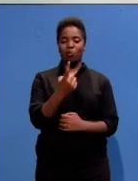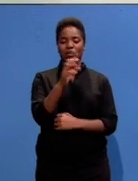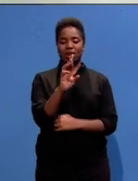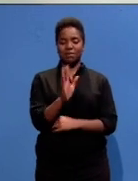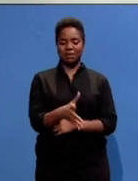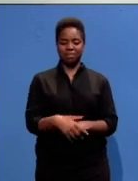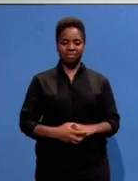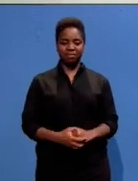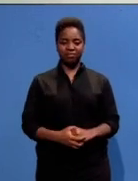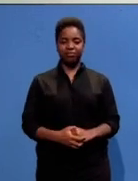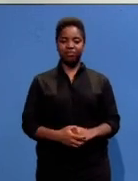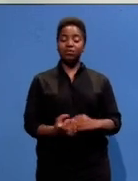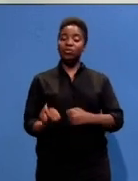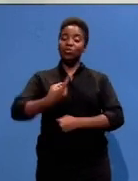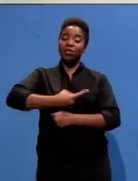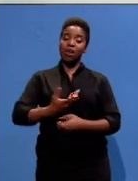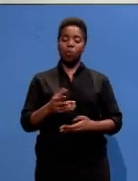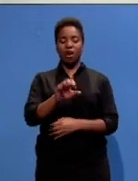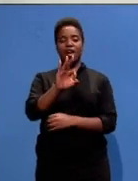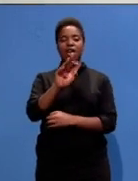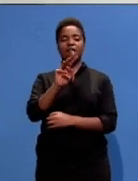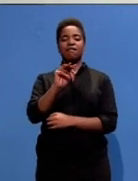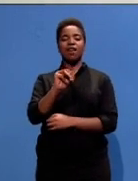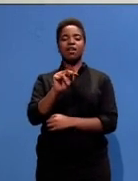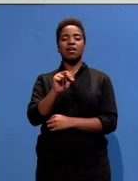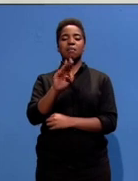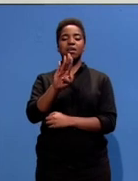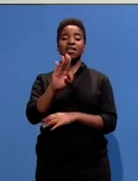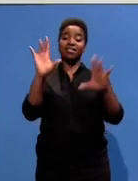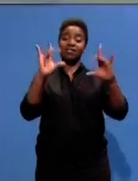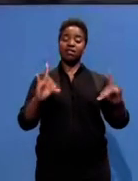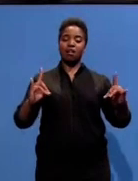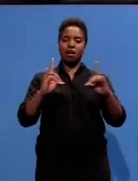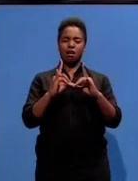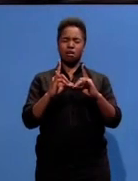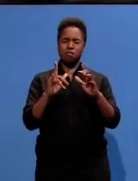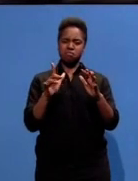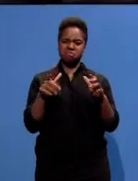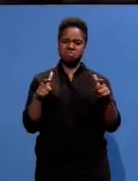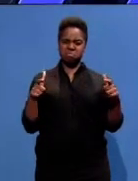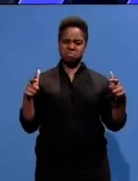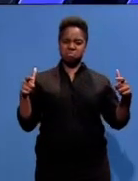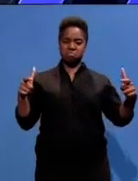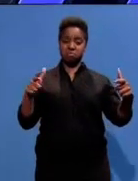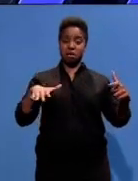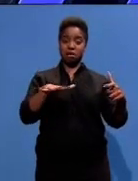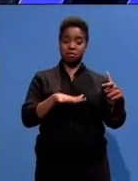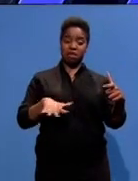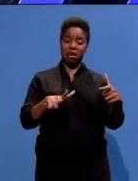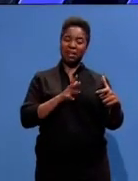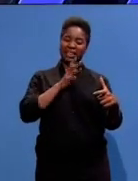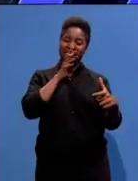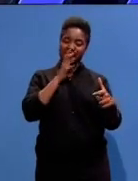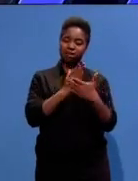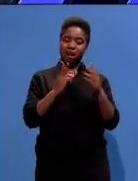Well today of course was the memorial service at FNB Stadium which was attended not only by thousands of people who made their way there either on